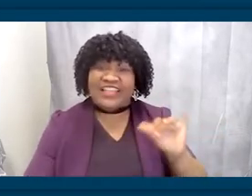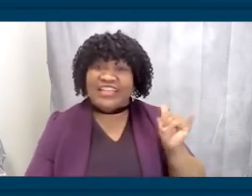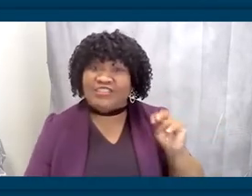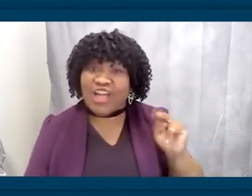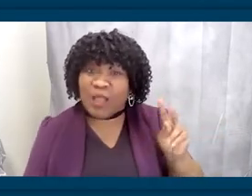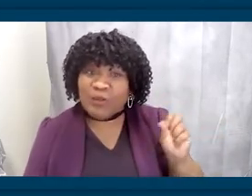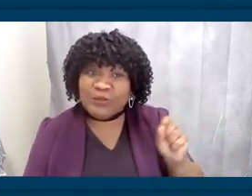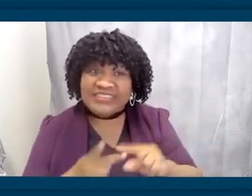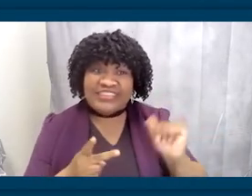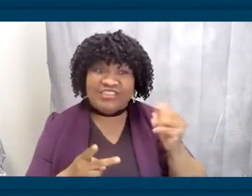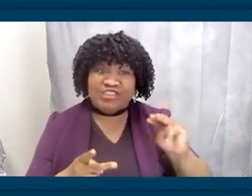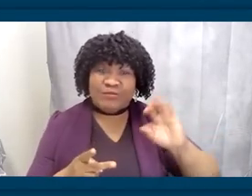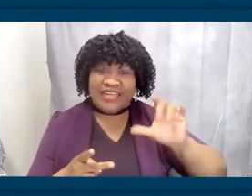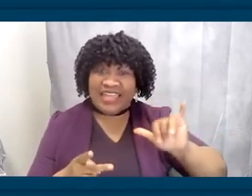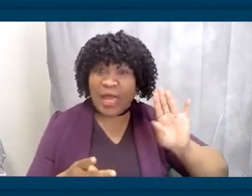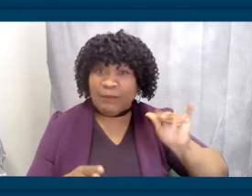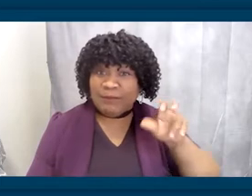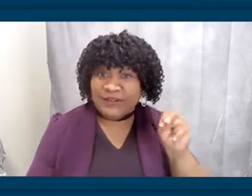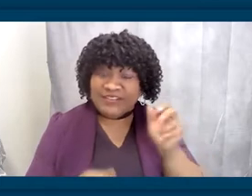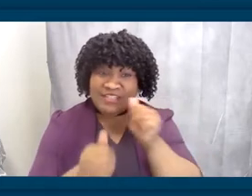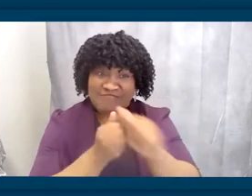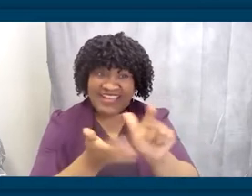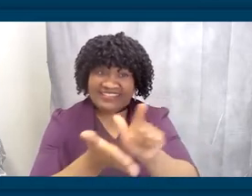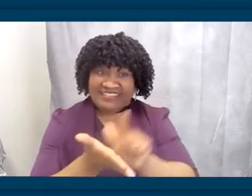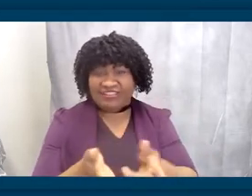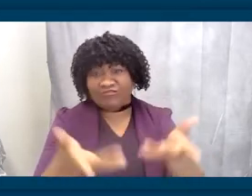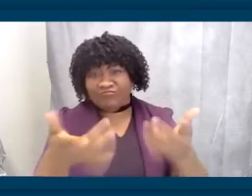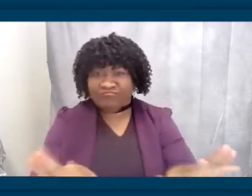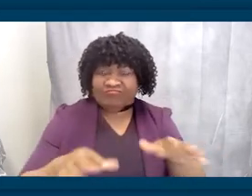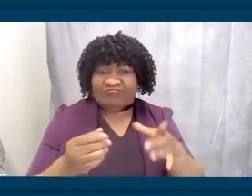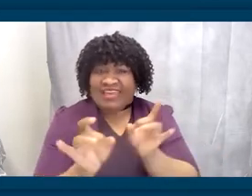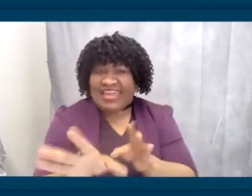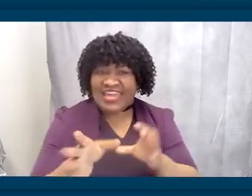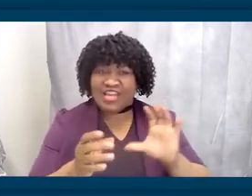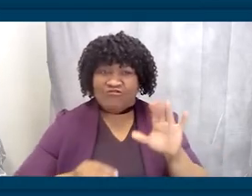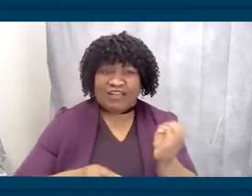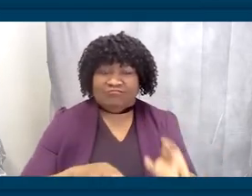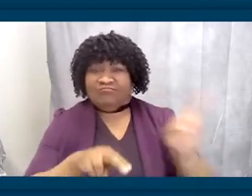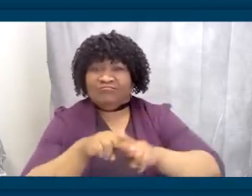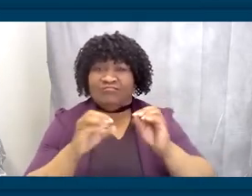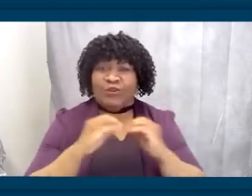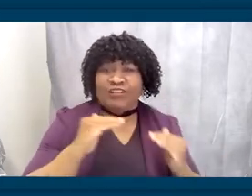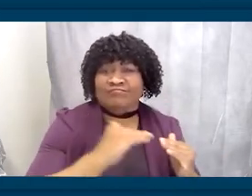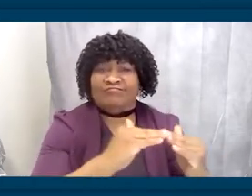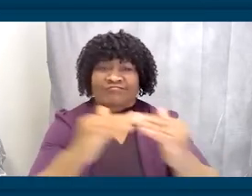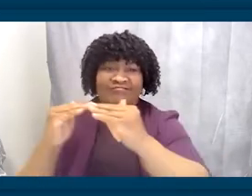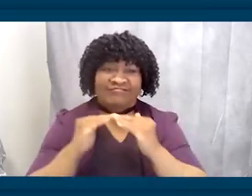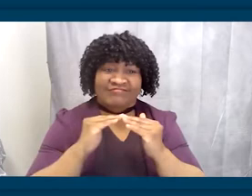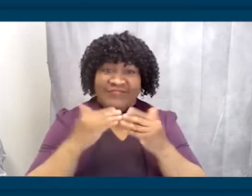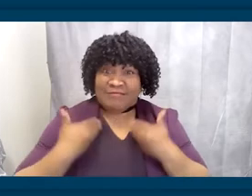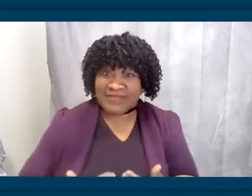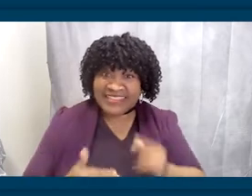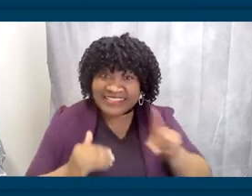equality. Me, just a poor Black kid from Orangeburg. When this country was founded,